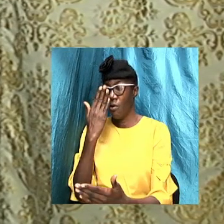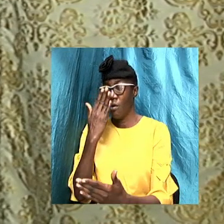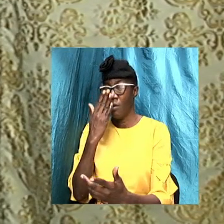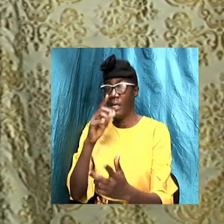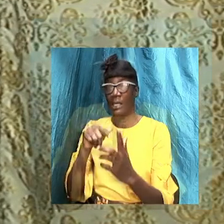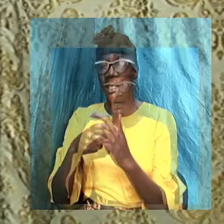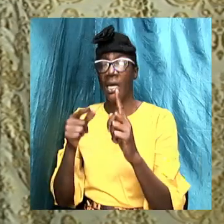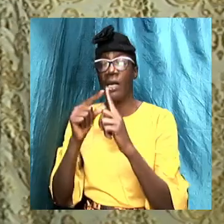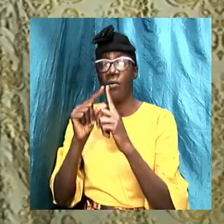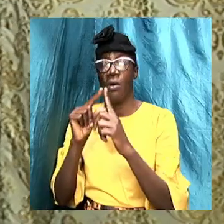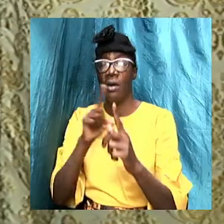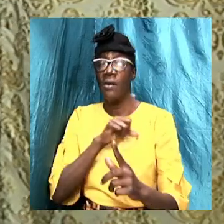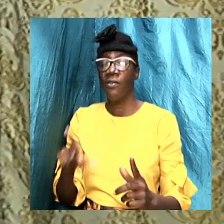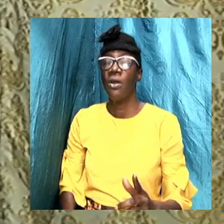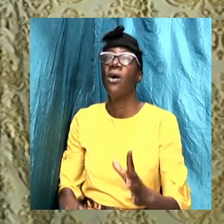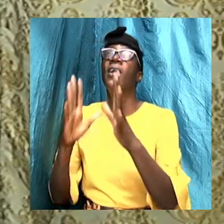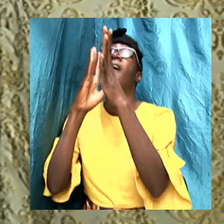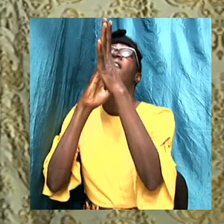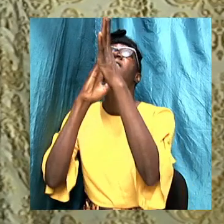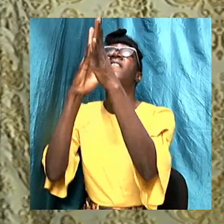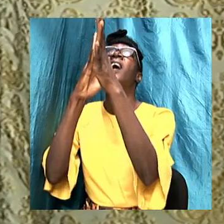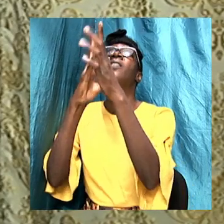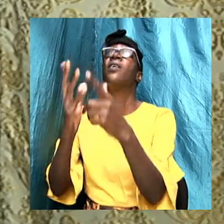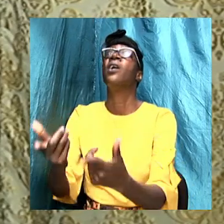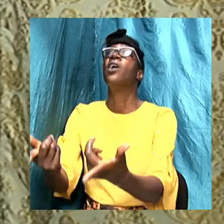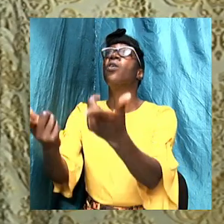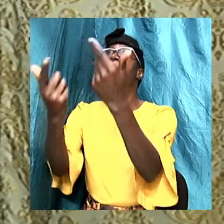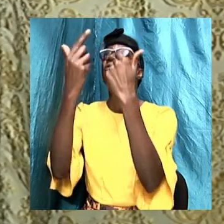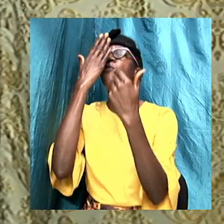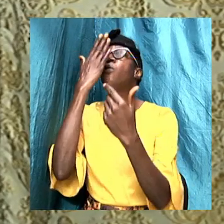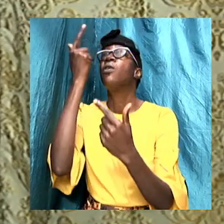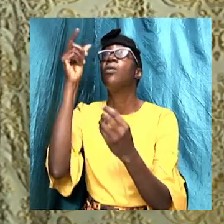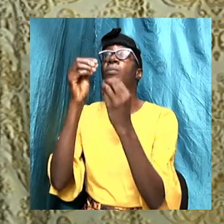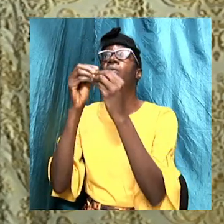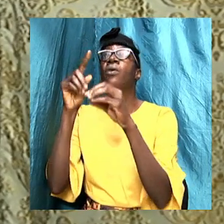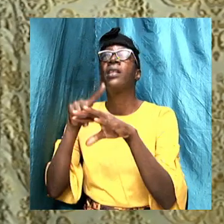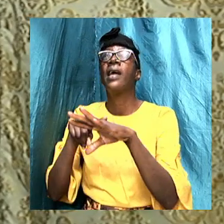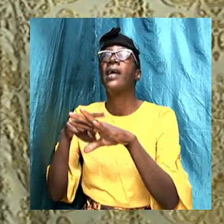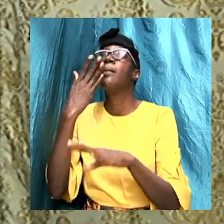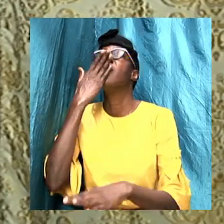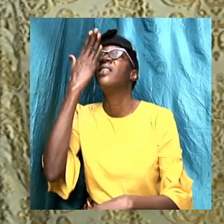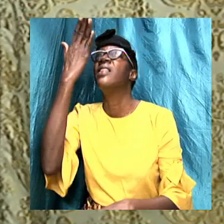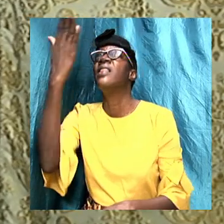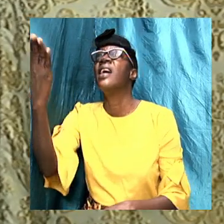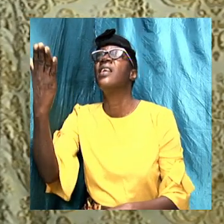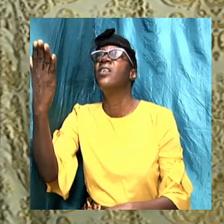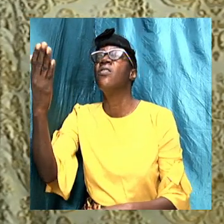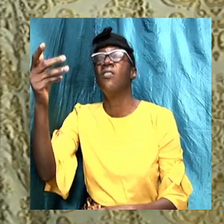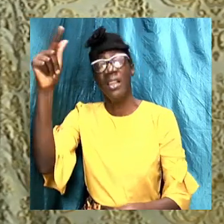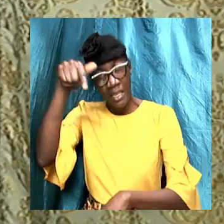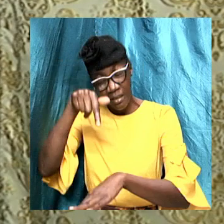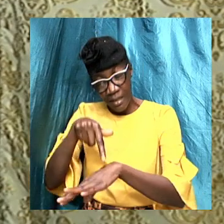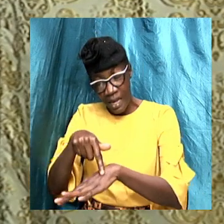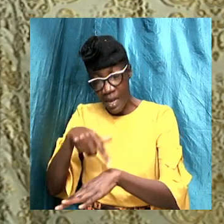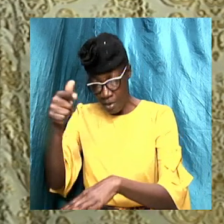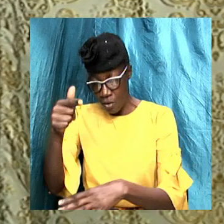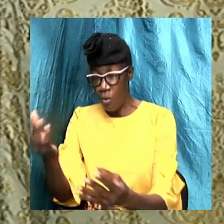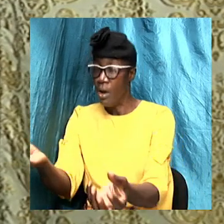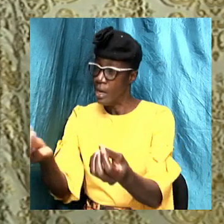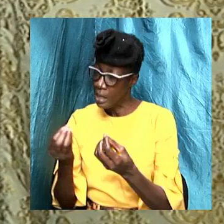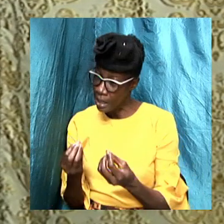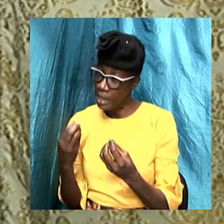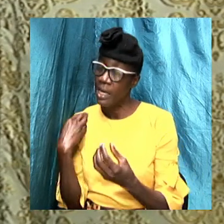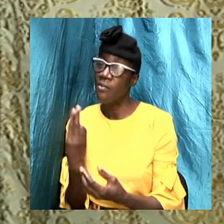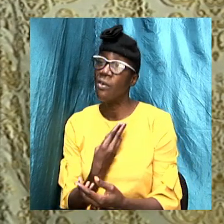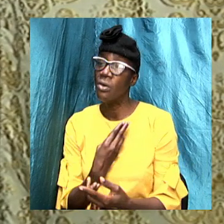Word of the Lord. Father, we come before you one more time and we want to thank you for this privilege that you have afforded us to